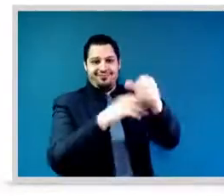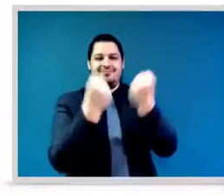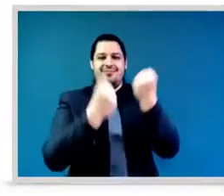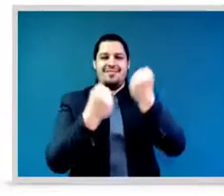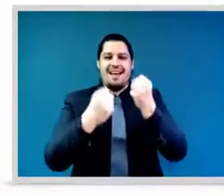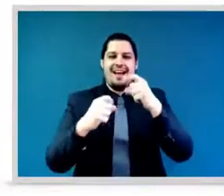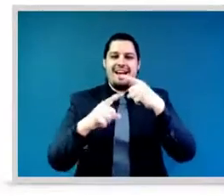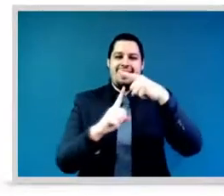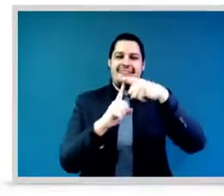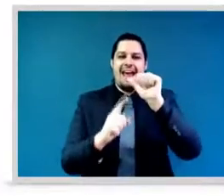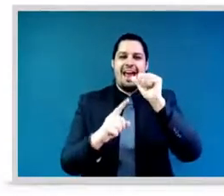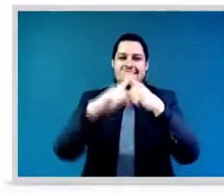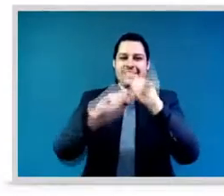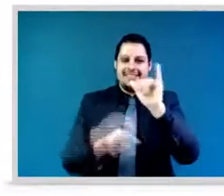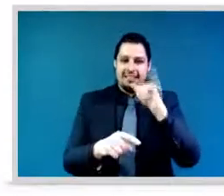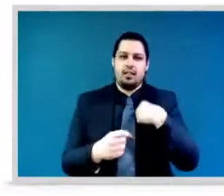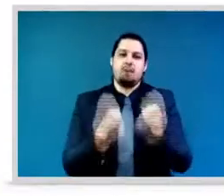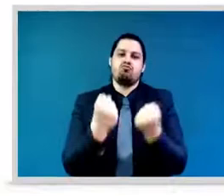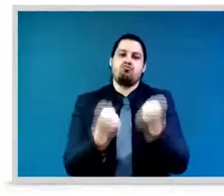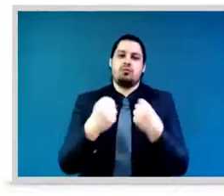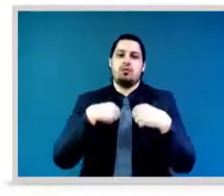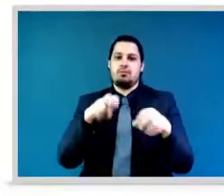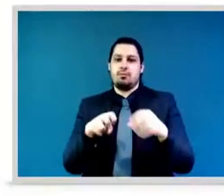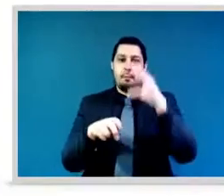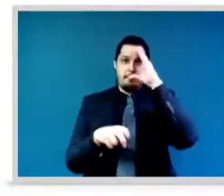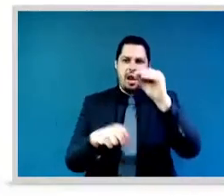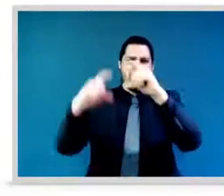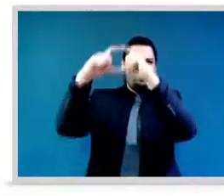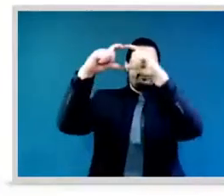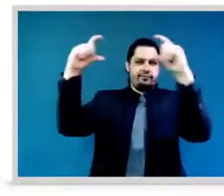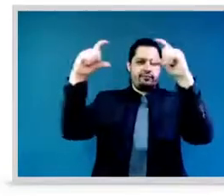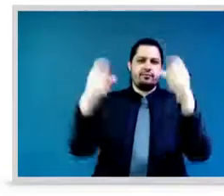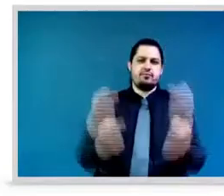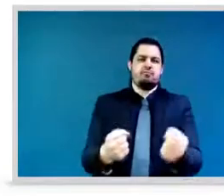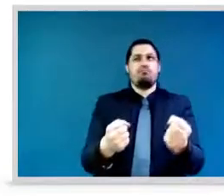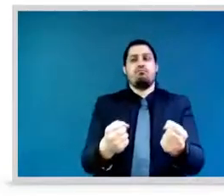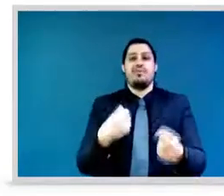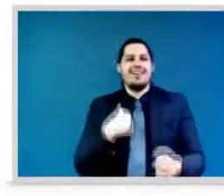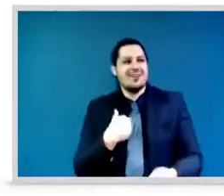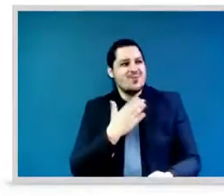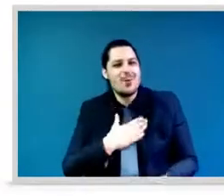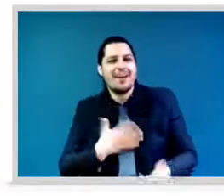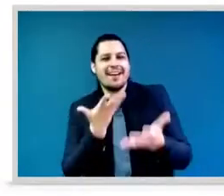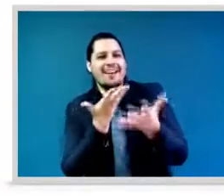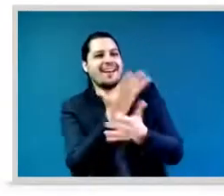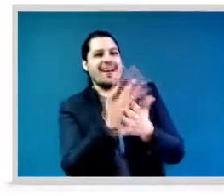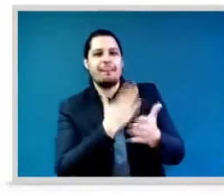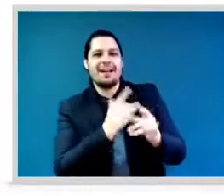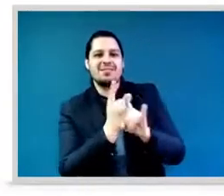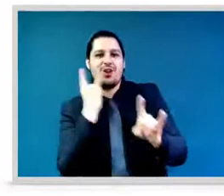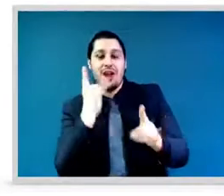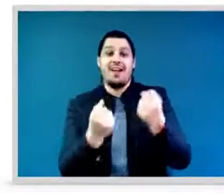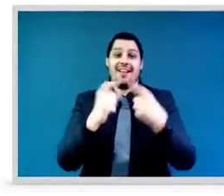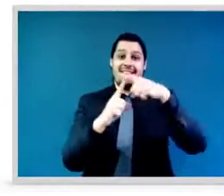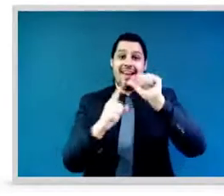asked me why. And I told him, and this once intimidating man started crying, just tears welling up in his eyes, and he turned